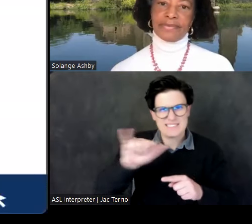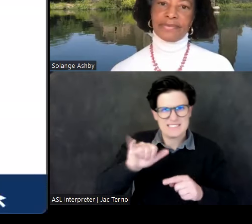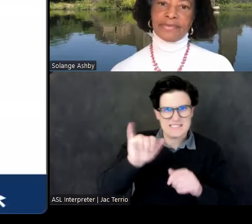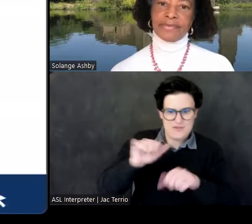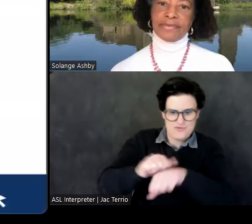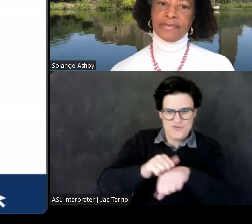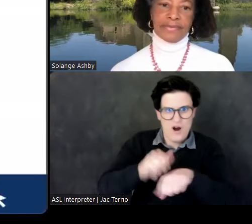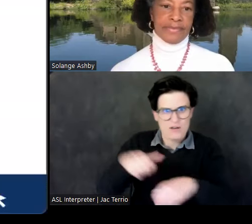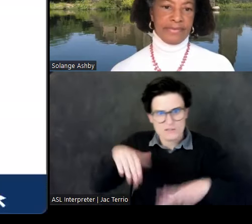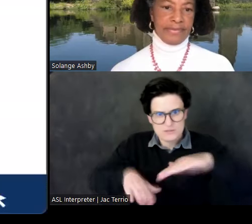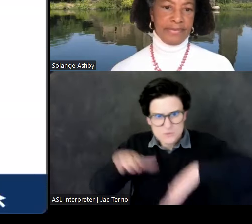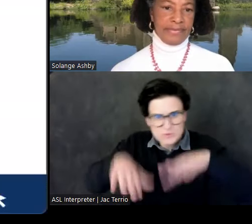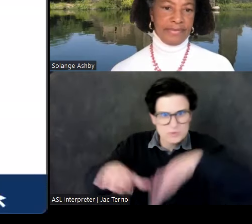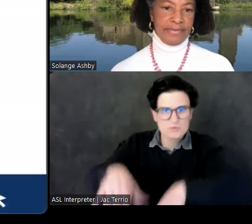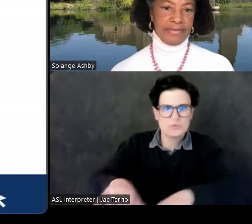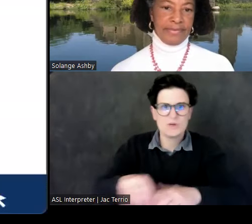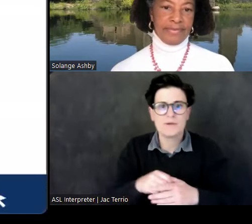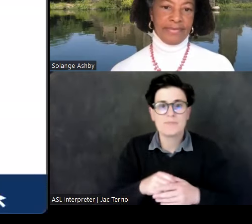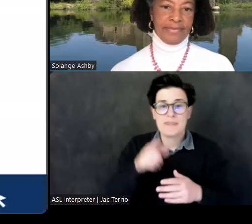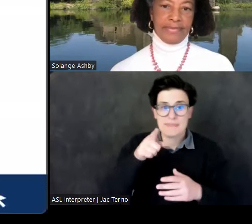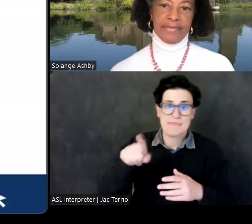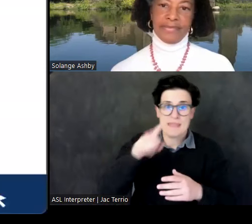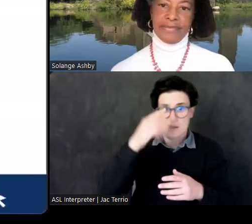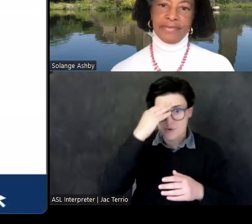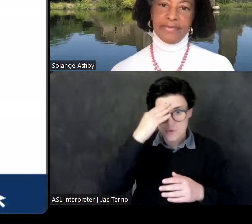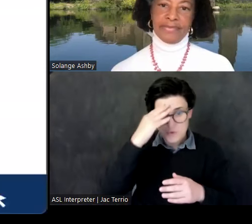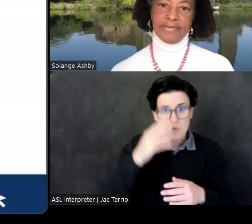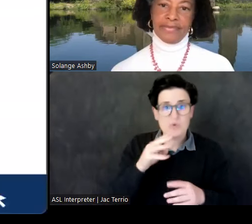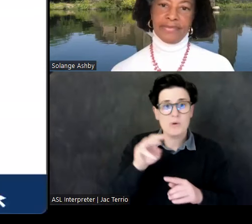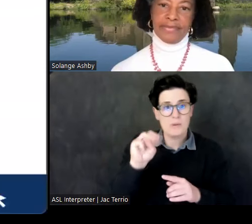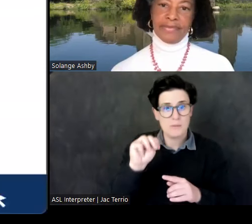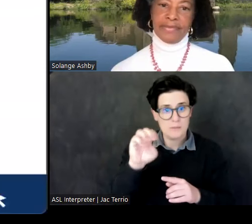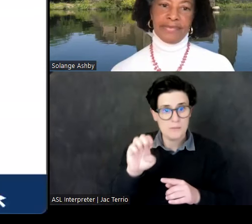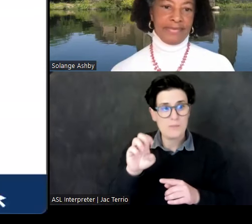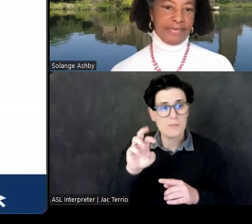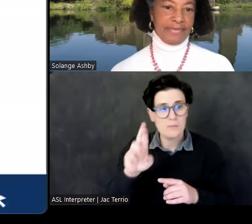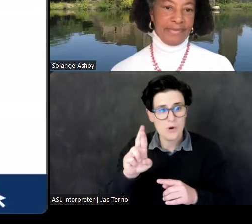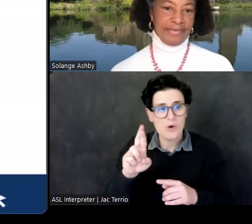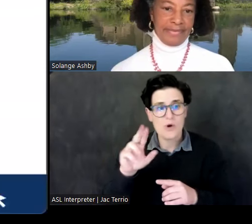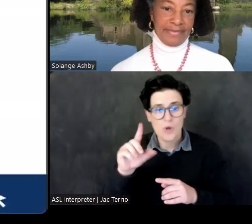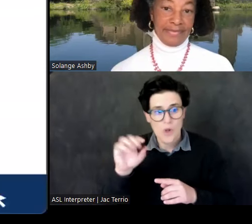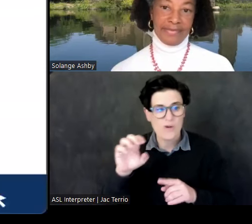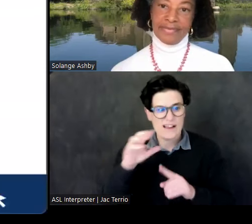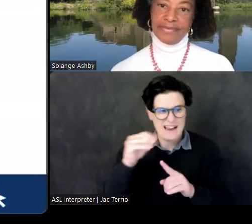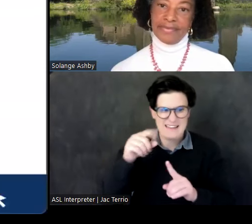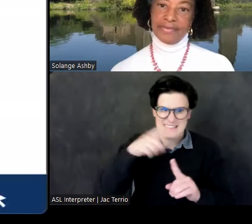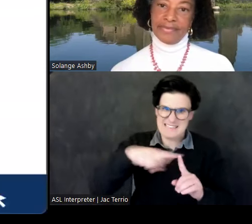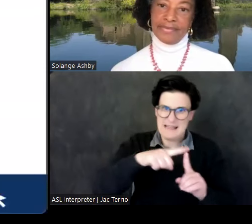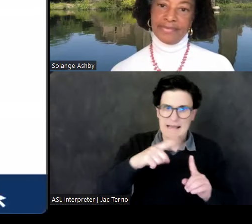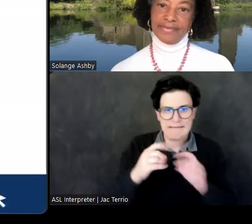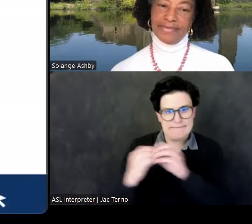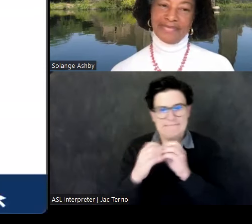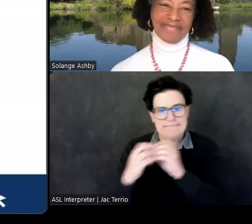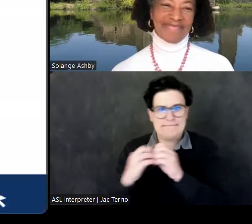Egypt and the kingdoms of the south. They knew of Moroi and, in typical Roman fashion, got into a bit of a tussle with them.